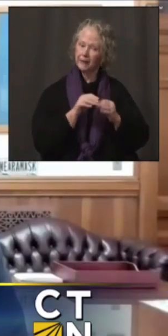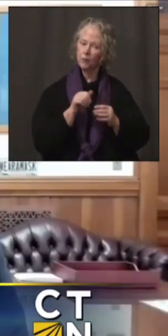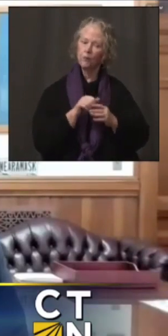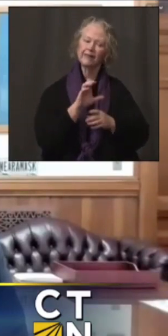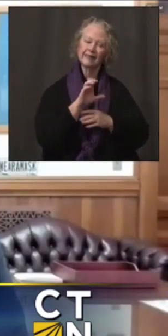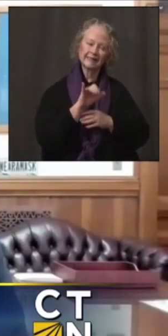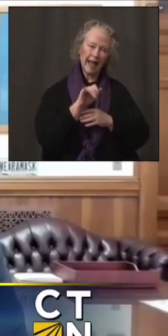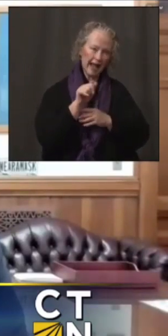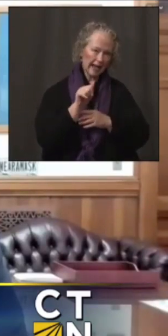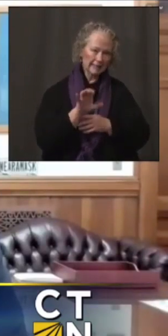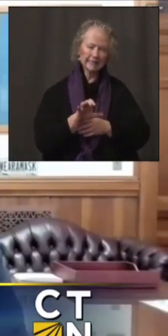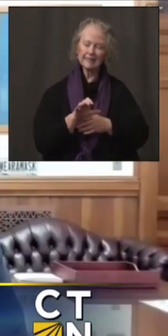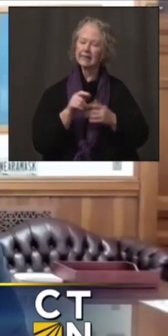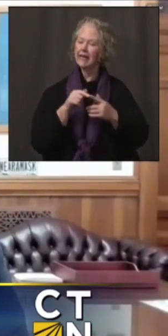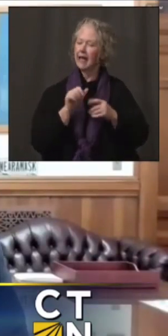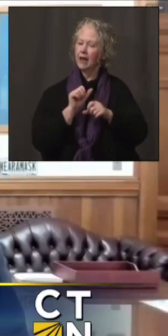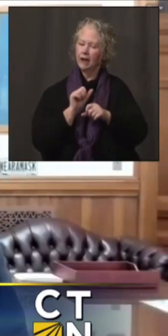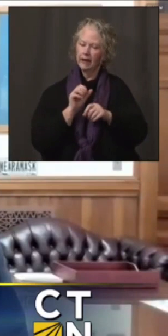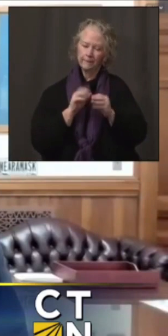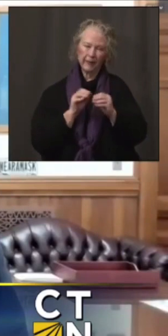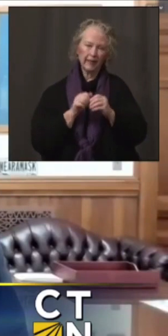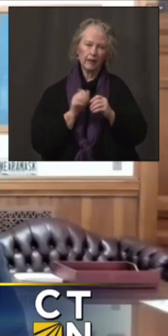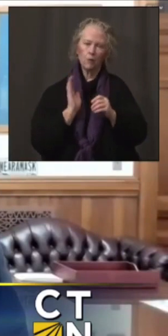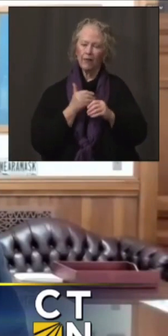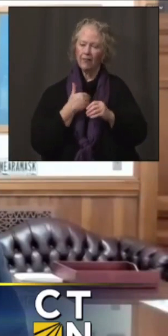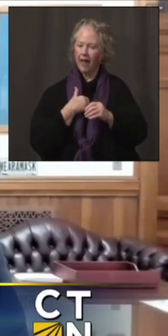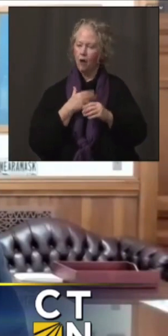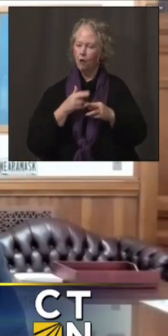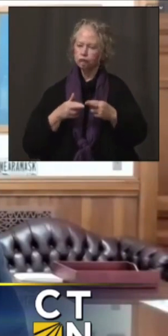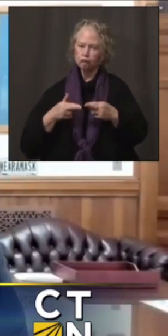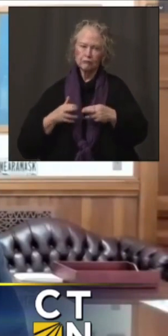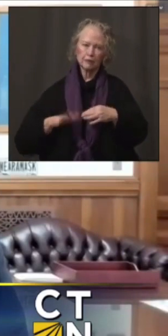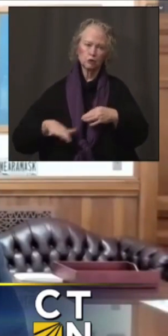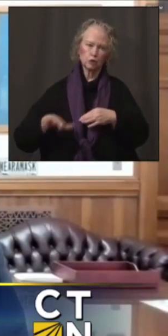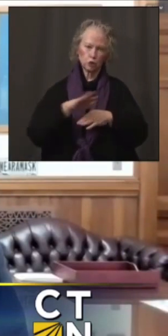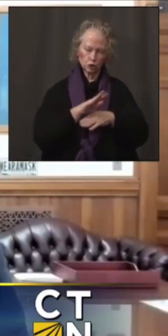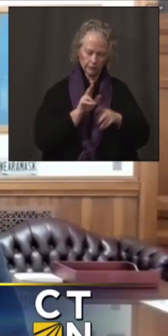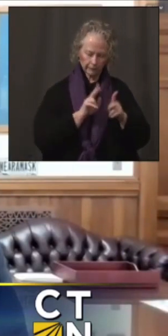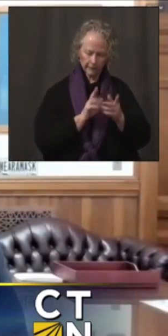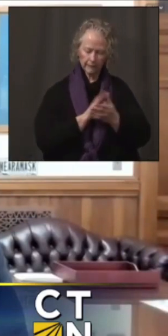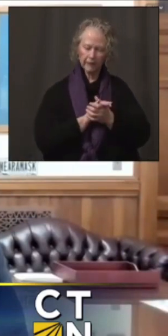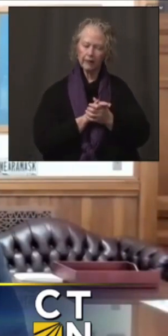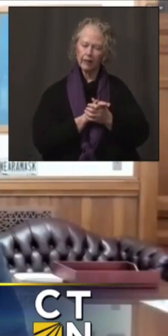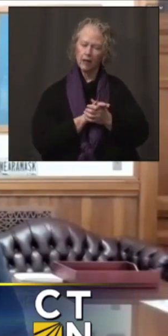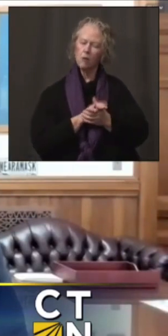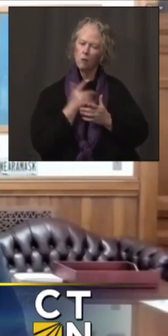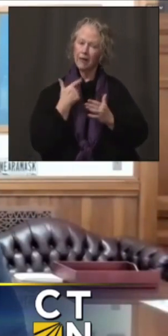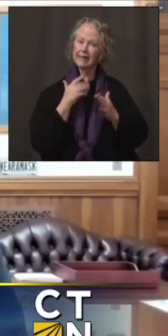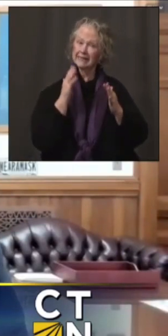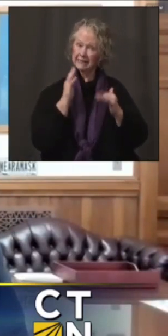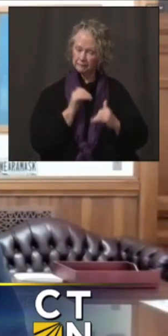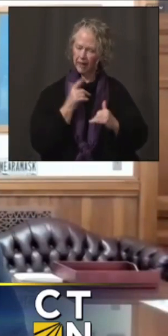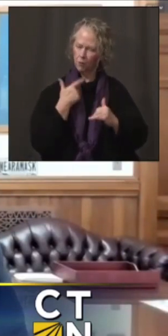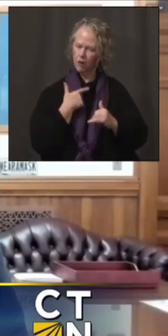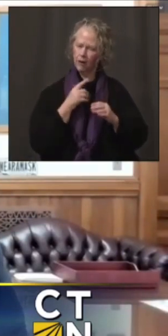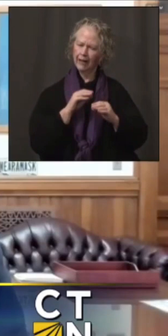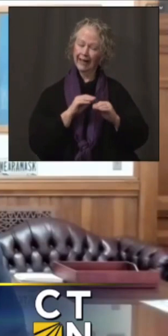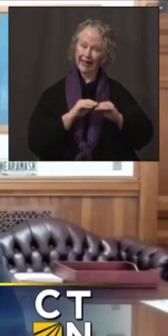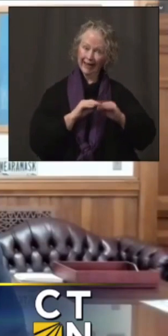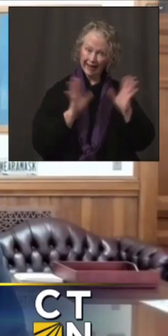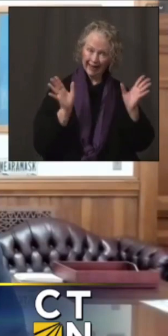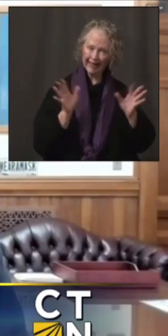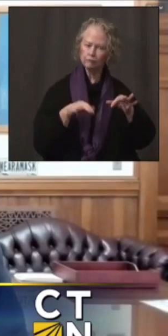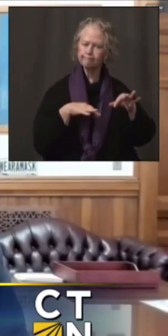as myself meeting with our regional, uh, partners. Uh, we, we will expect providing more clarity and guidance,